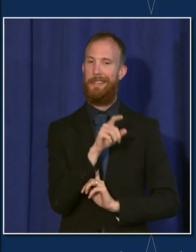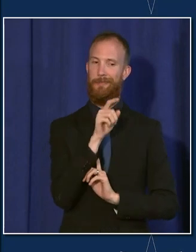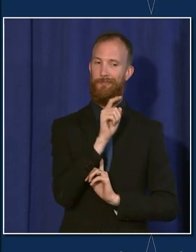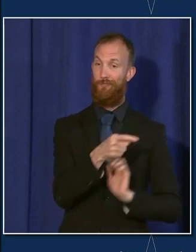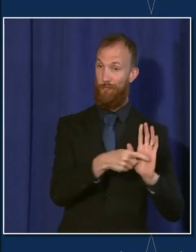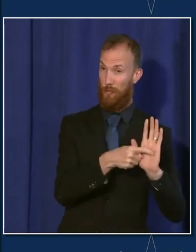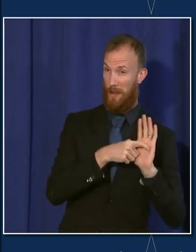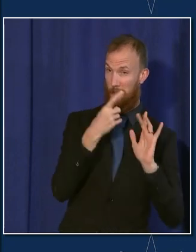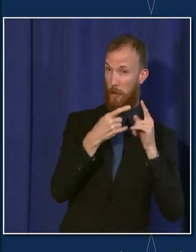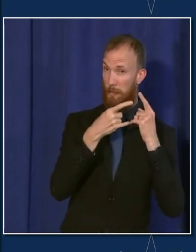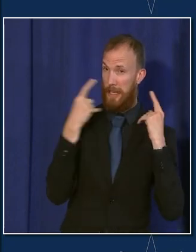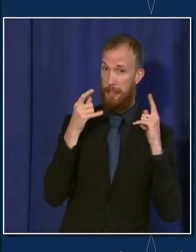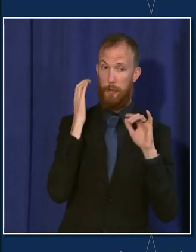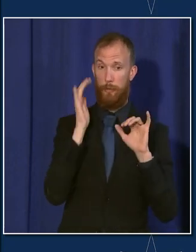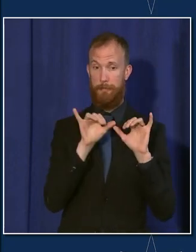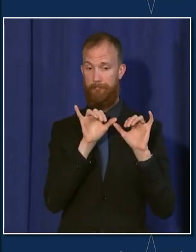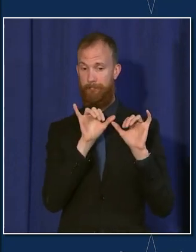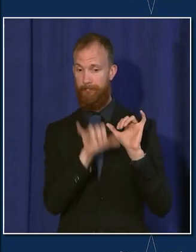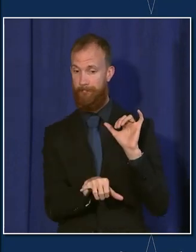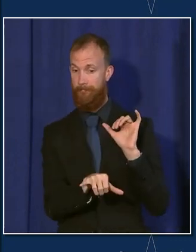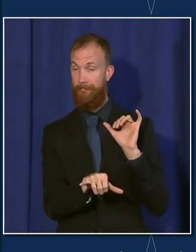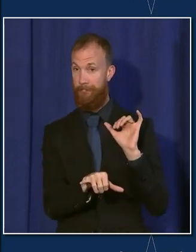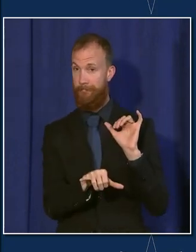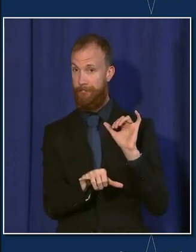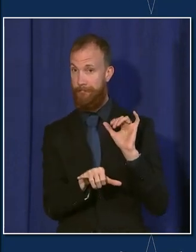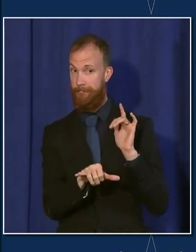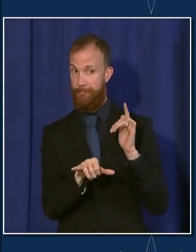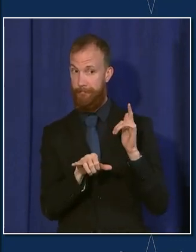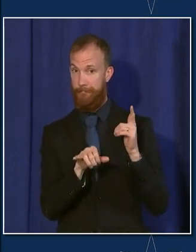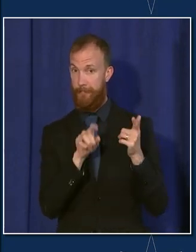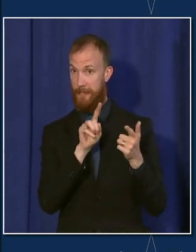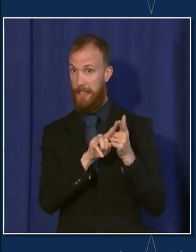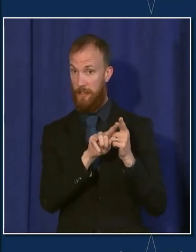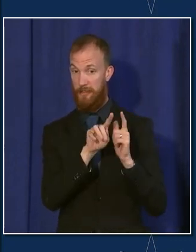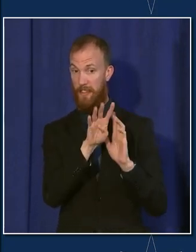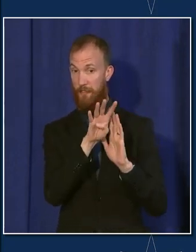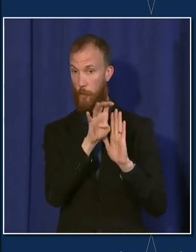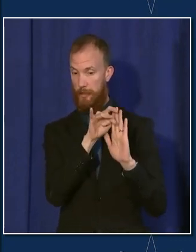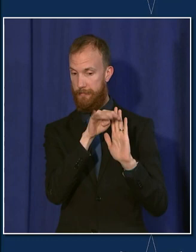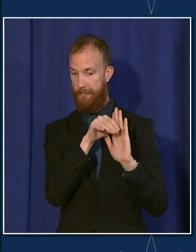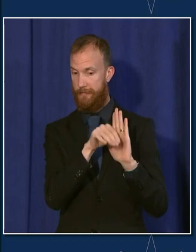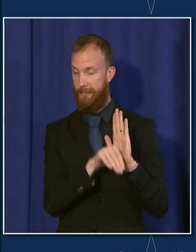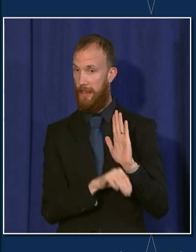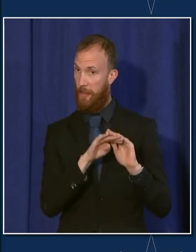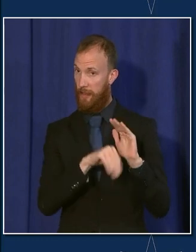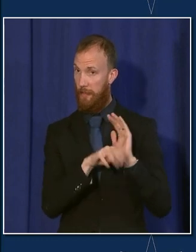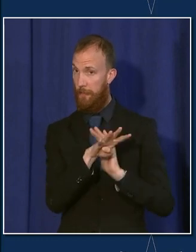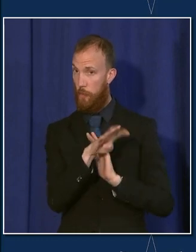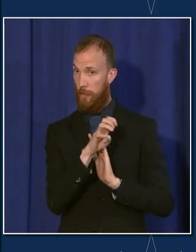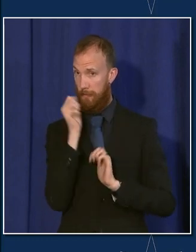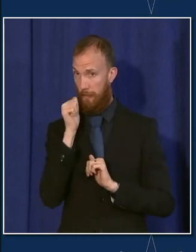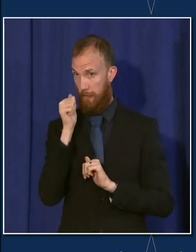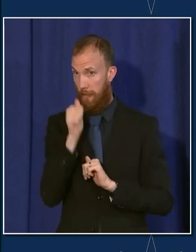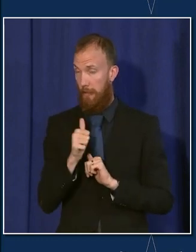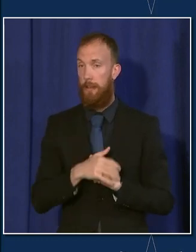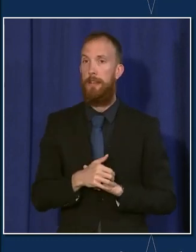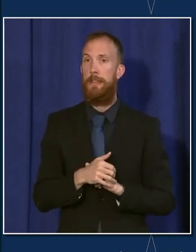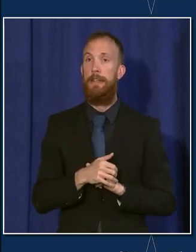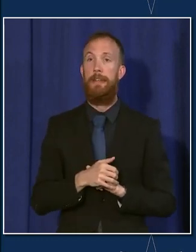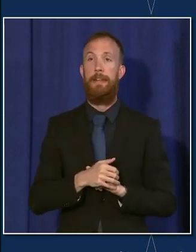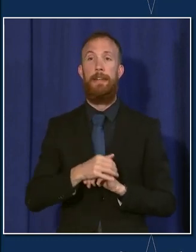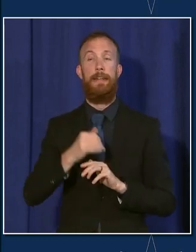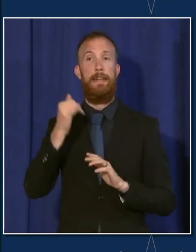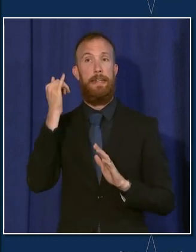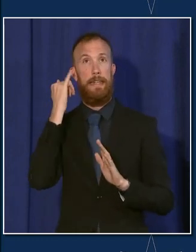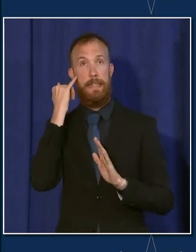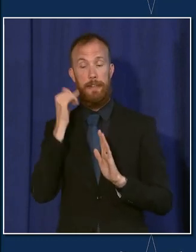place while Chicago's case count remains over 400 cases per day at that higher risk. Once we get through